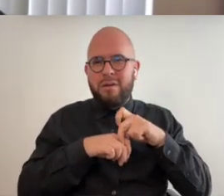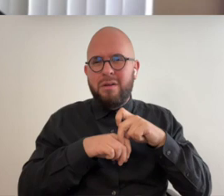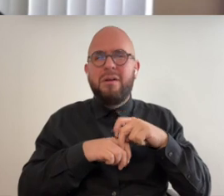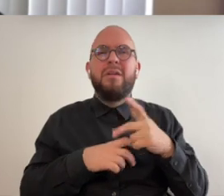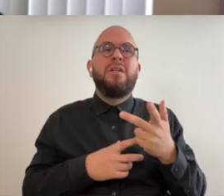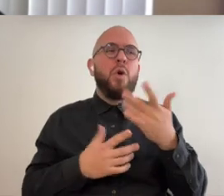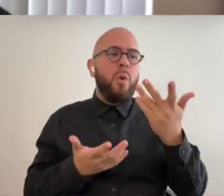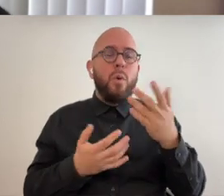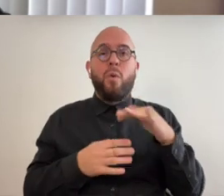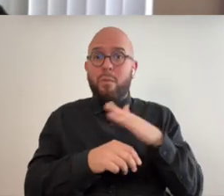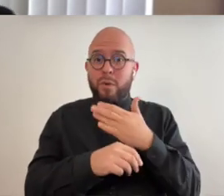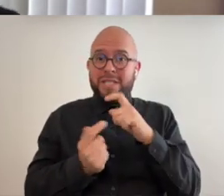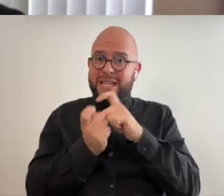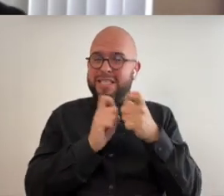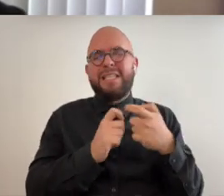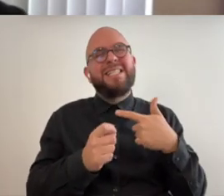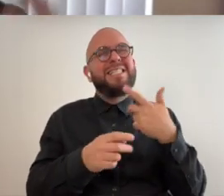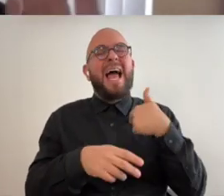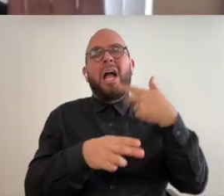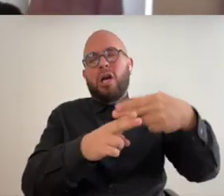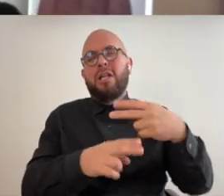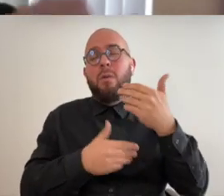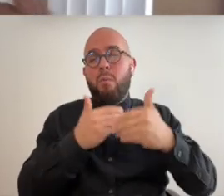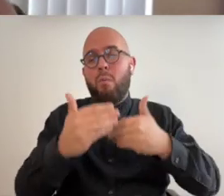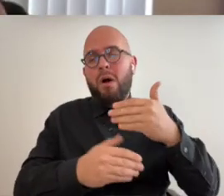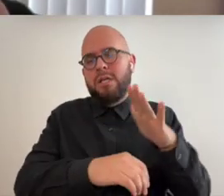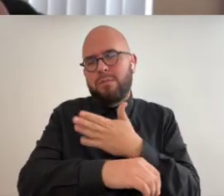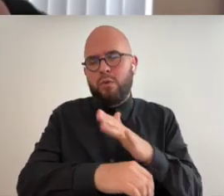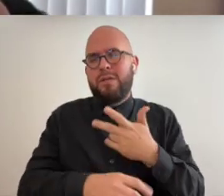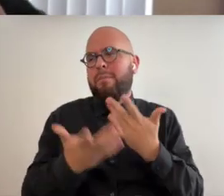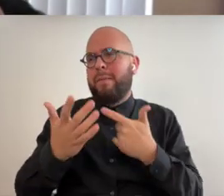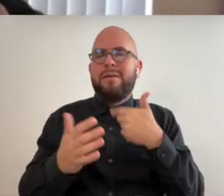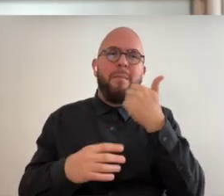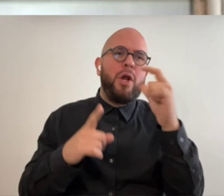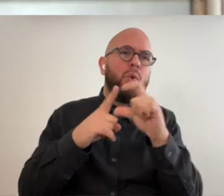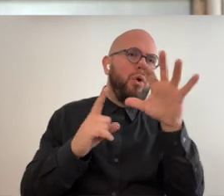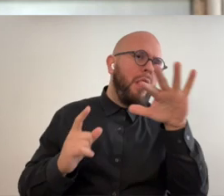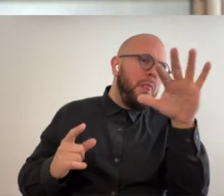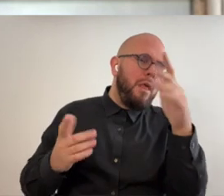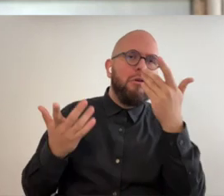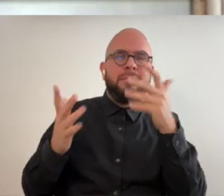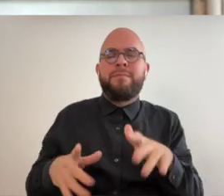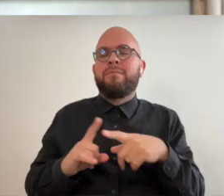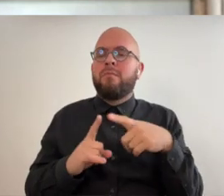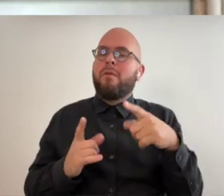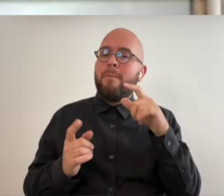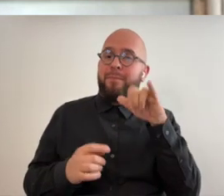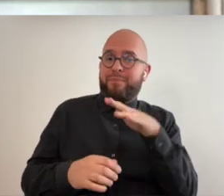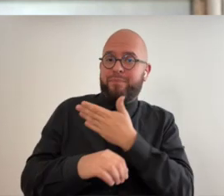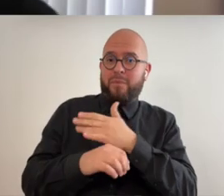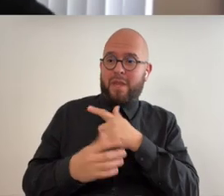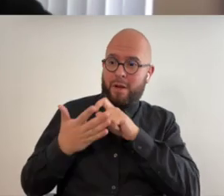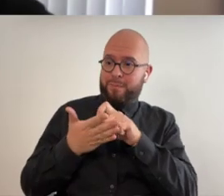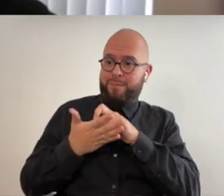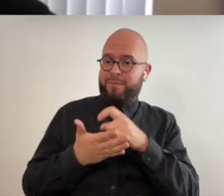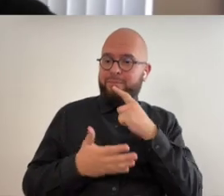changes it's something i call process music i i there's probably a better term for it out there but and and the music that i've written